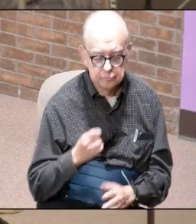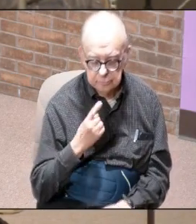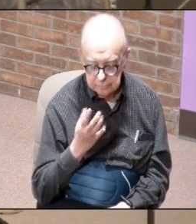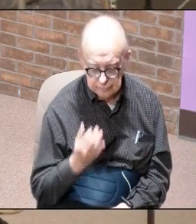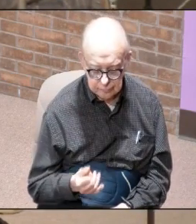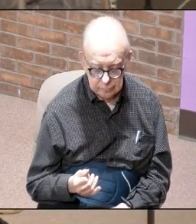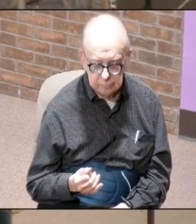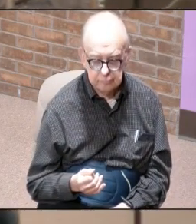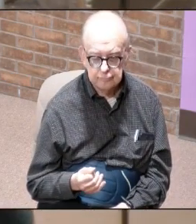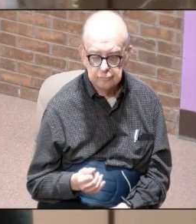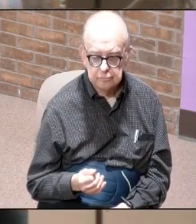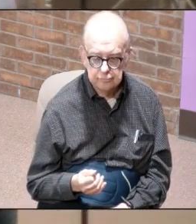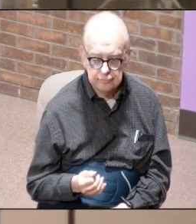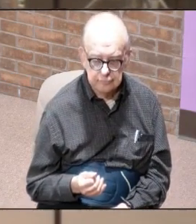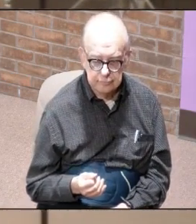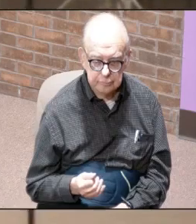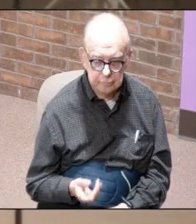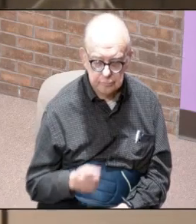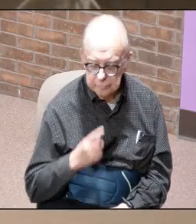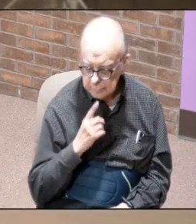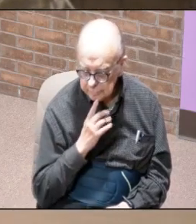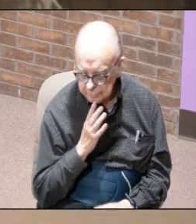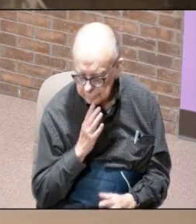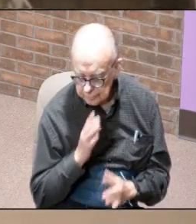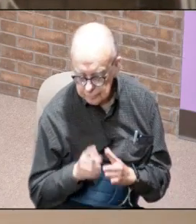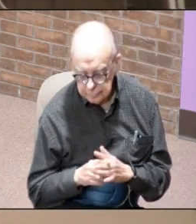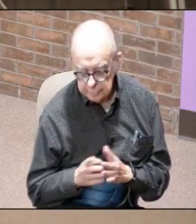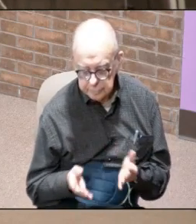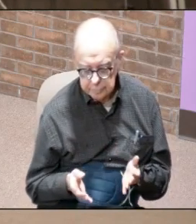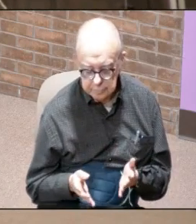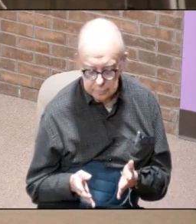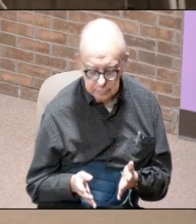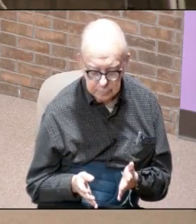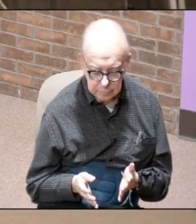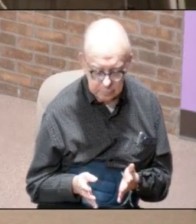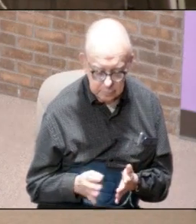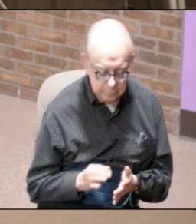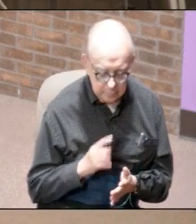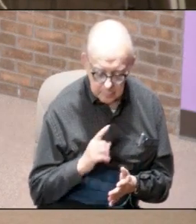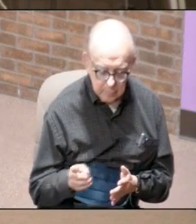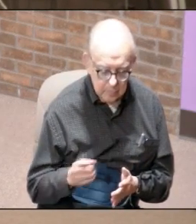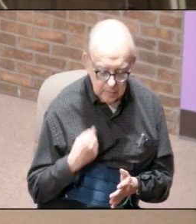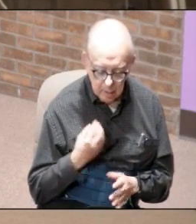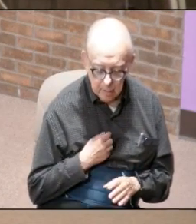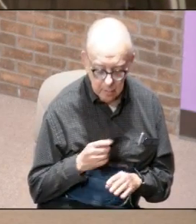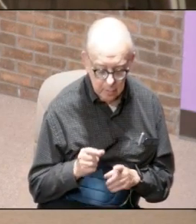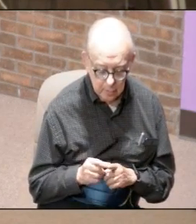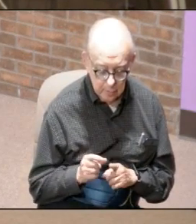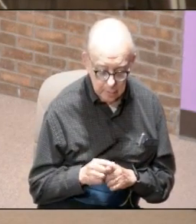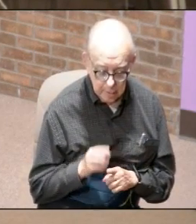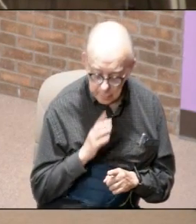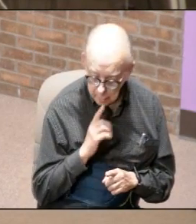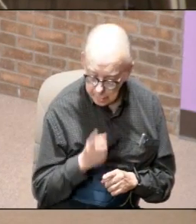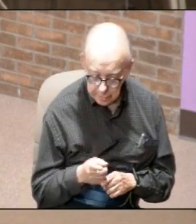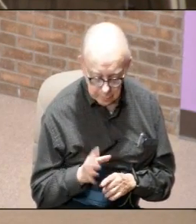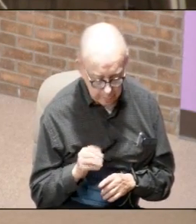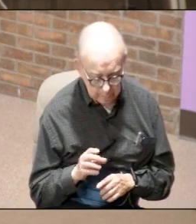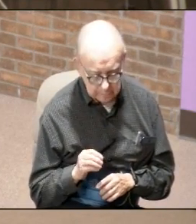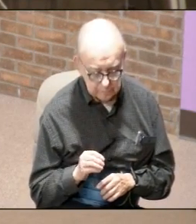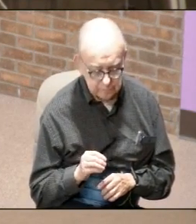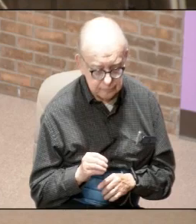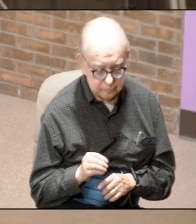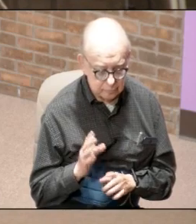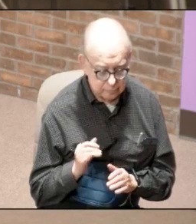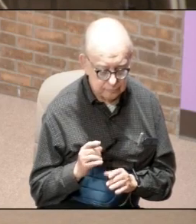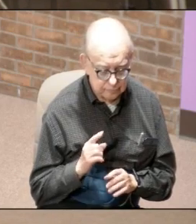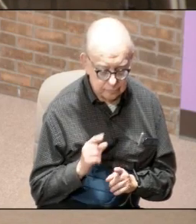you understand when we start talking about that when we do this these aren't our words that we're speaking to you hoping